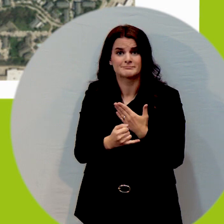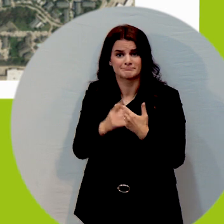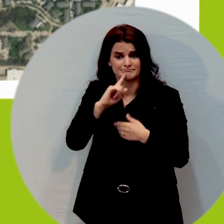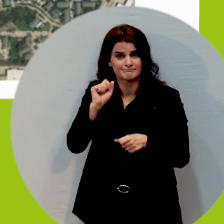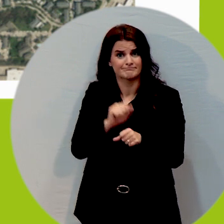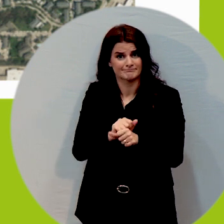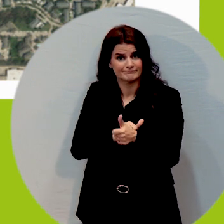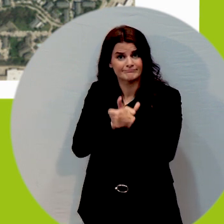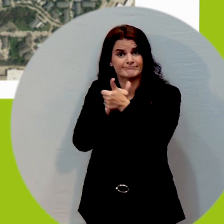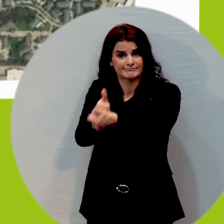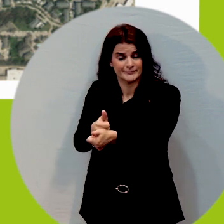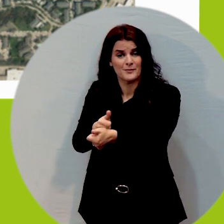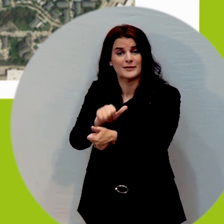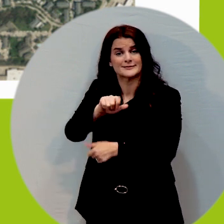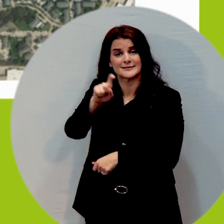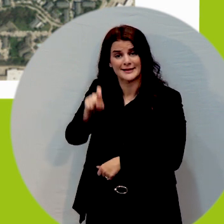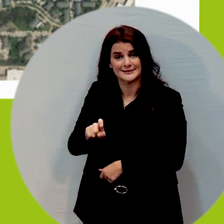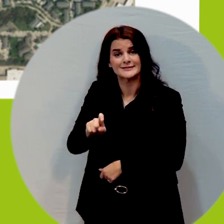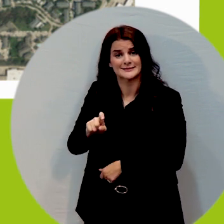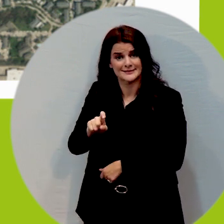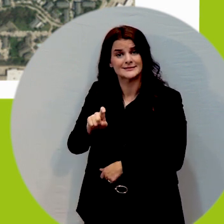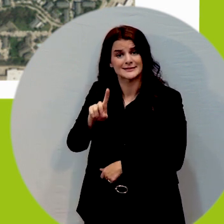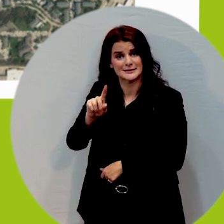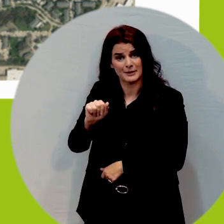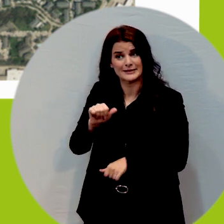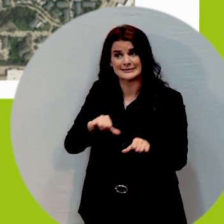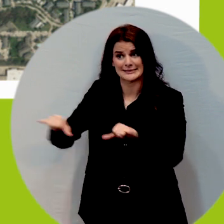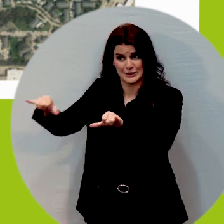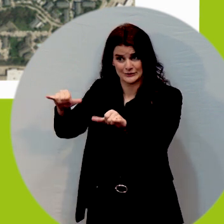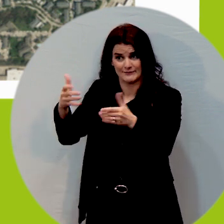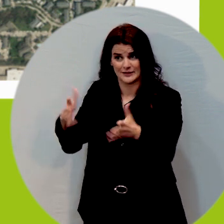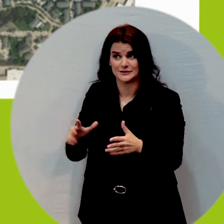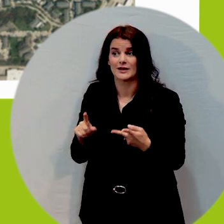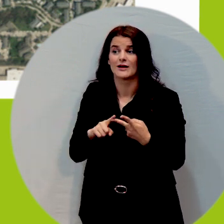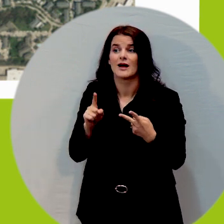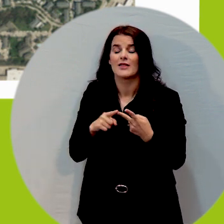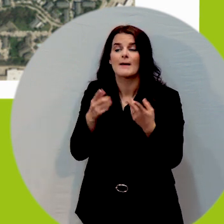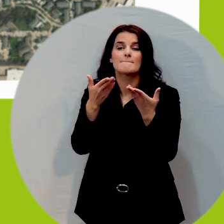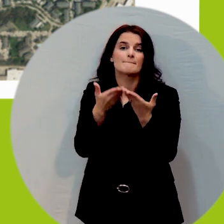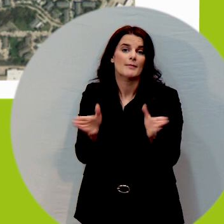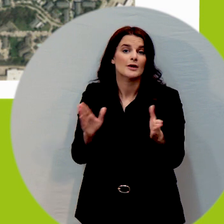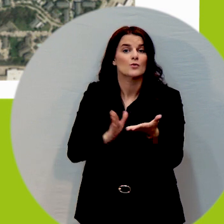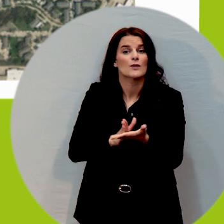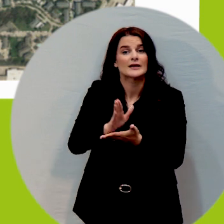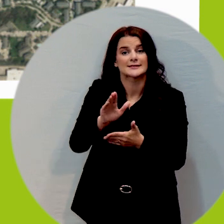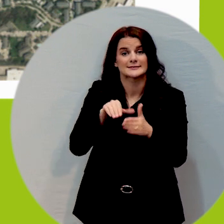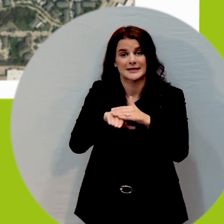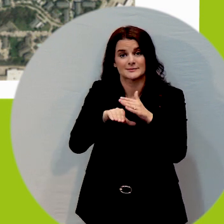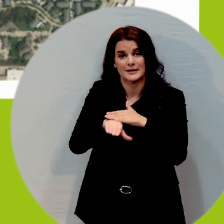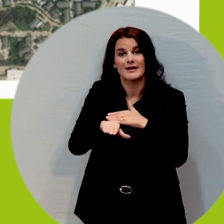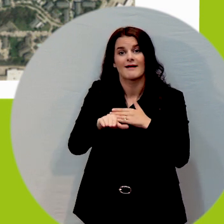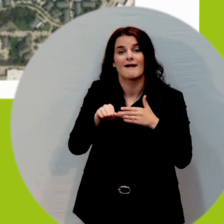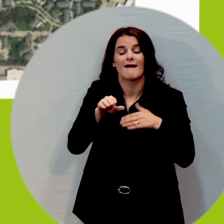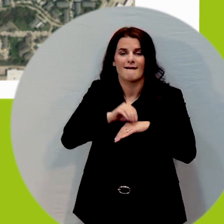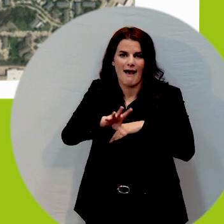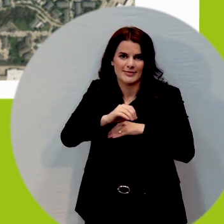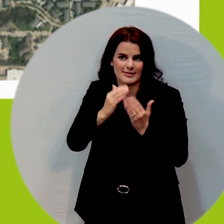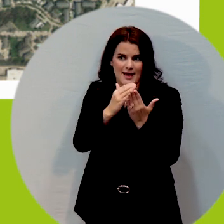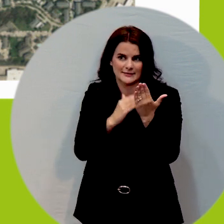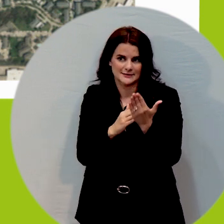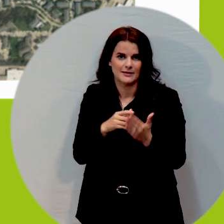Accessibility Standards and we also applied the public rights way accessibility guidelines or the acronym there is PROAG.